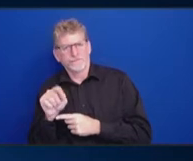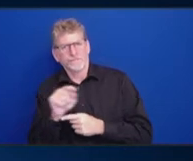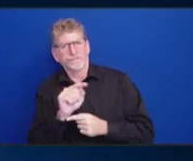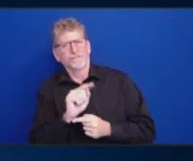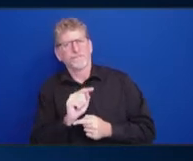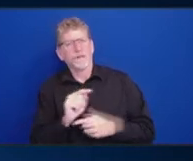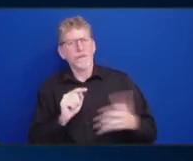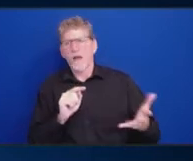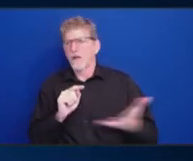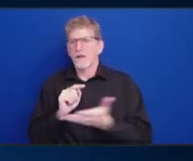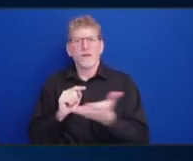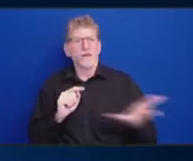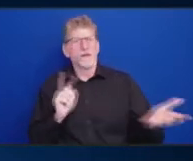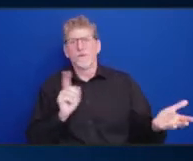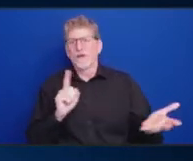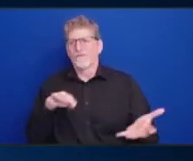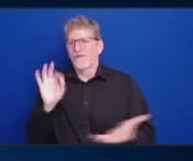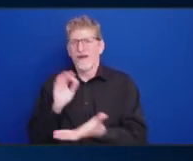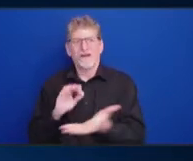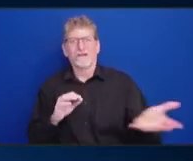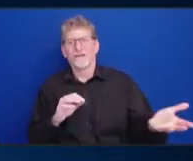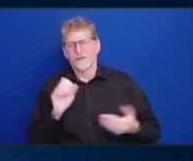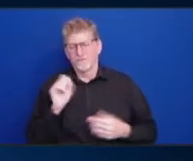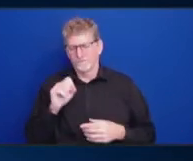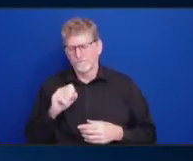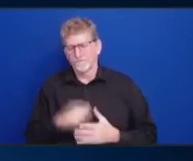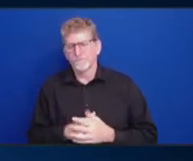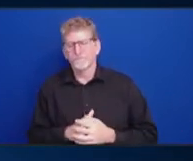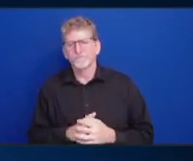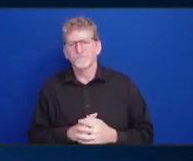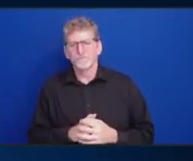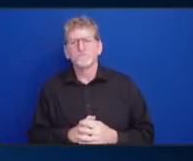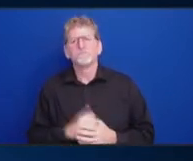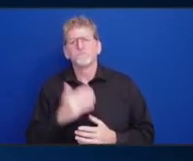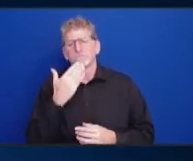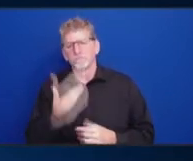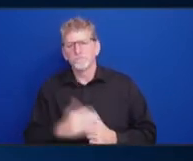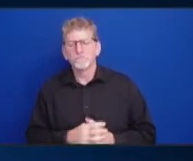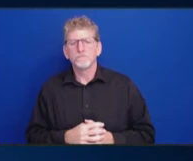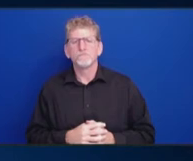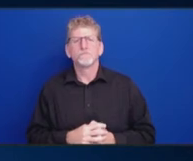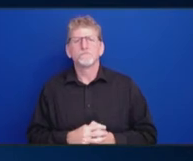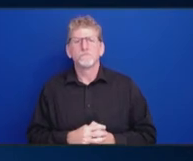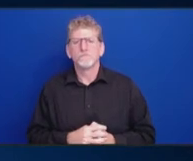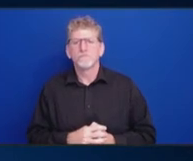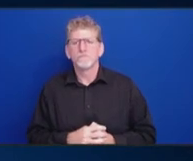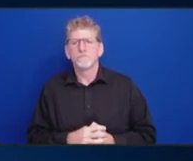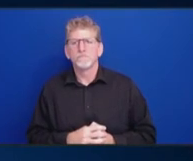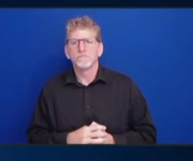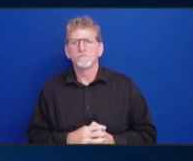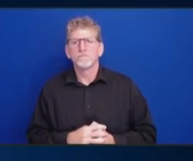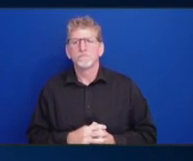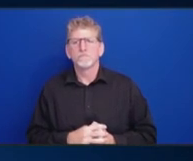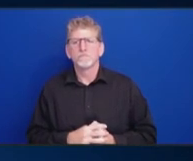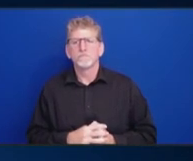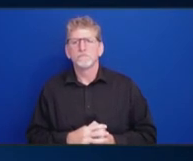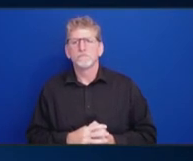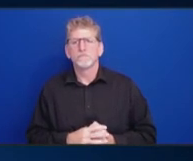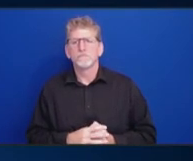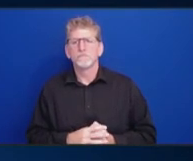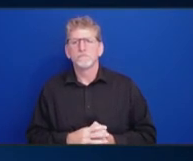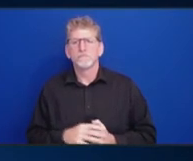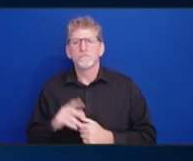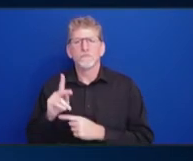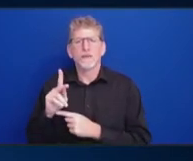great point. Thank you for that and really appreciate. Marcella- Thank you. I'm